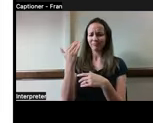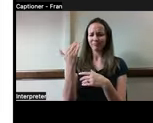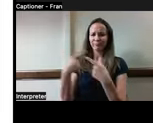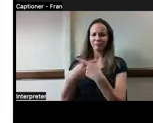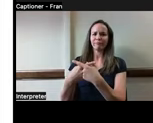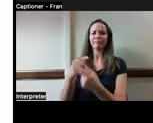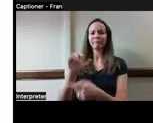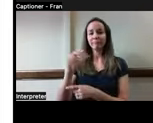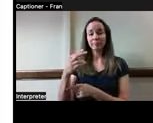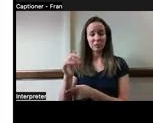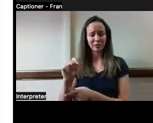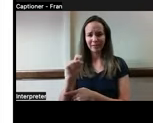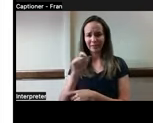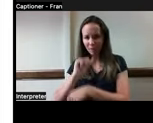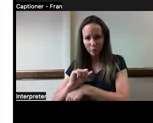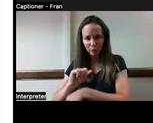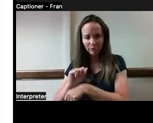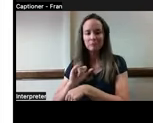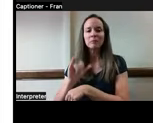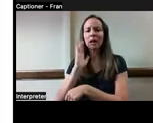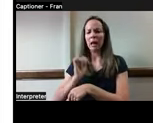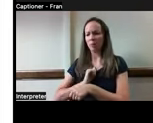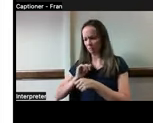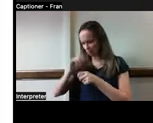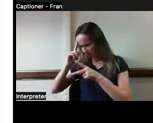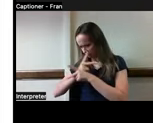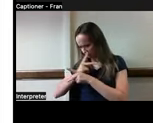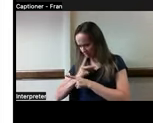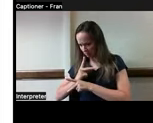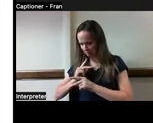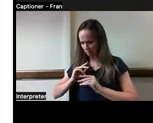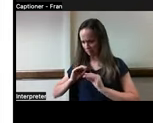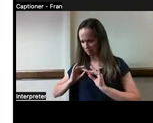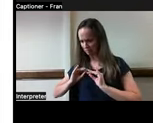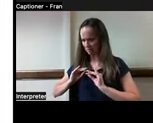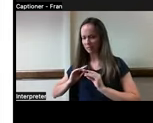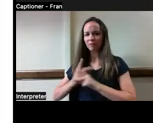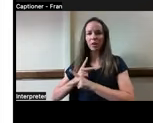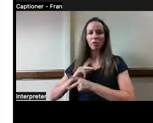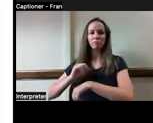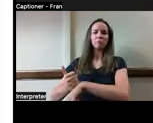the back end while we are learning about ethical considerations of smart home provision.